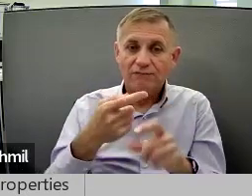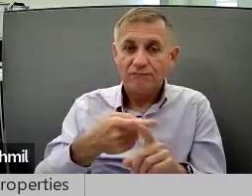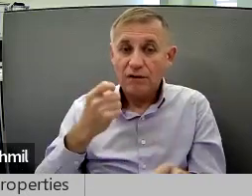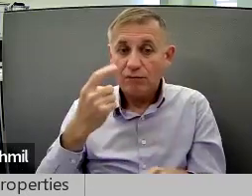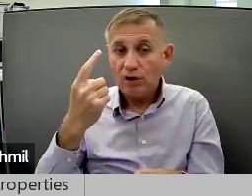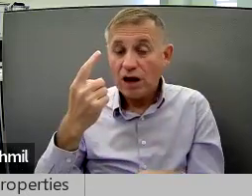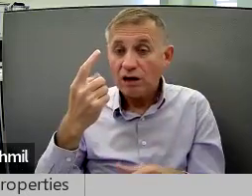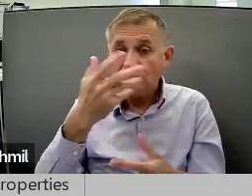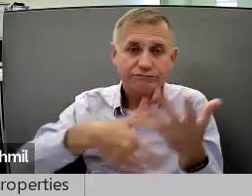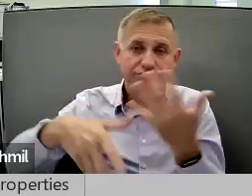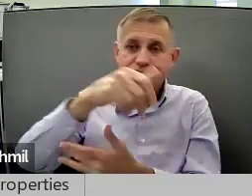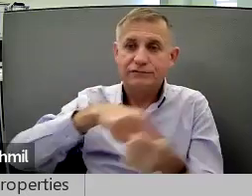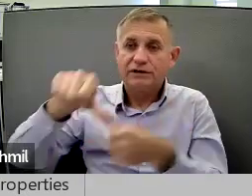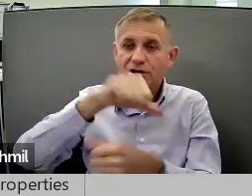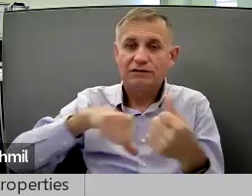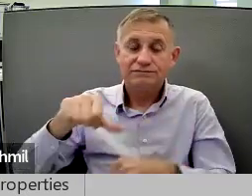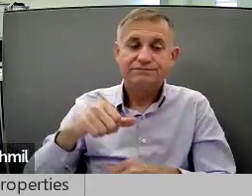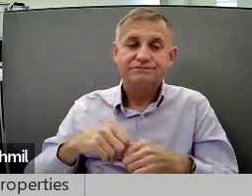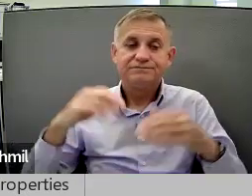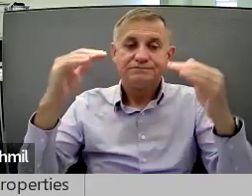receive support from one another.